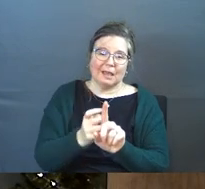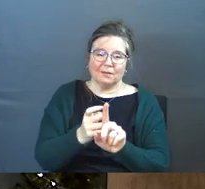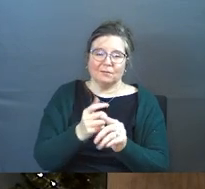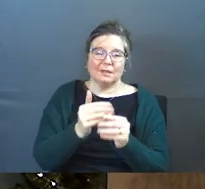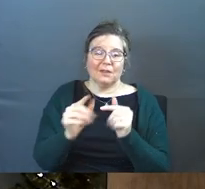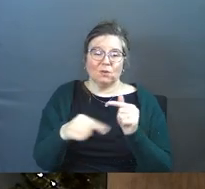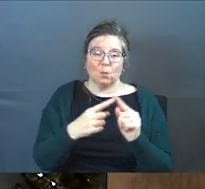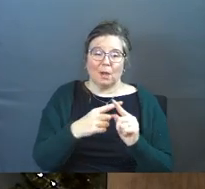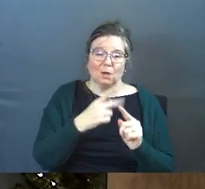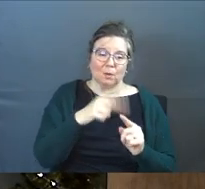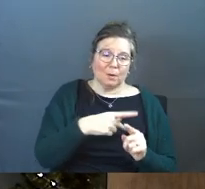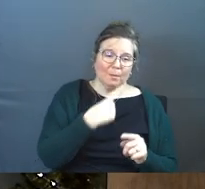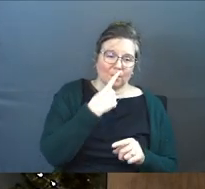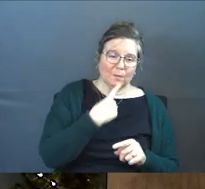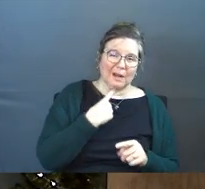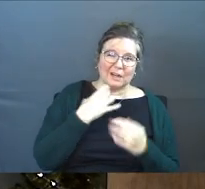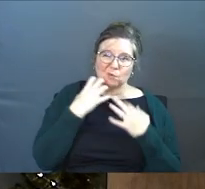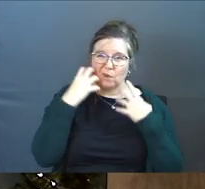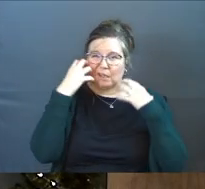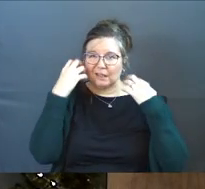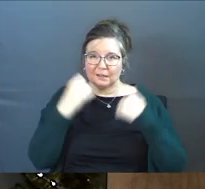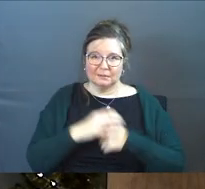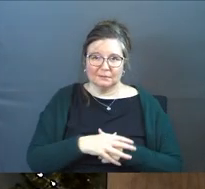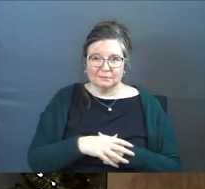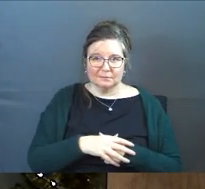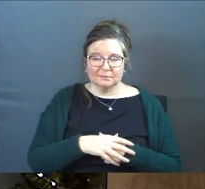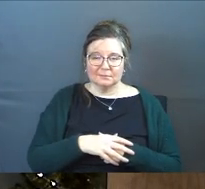you even when you were purple and red and wrinkly